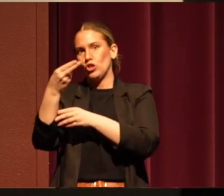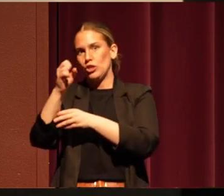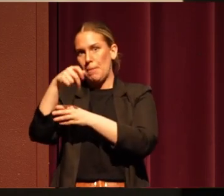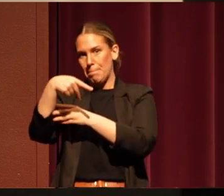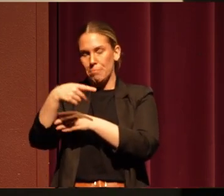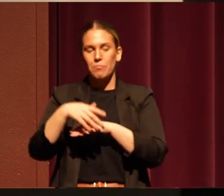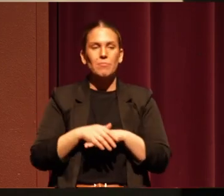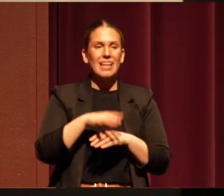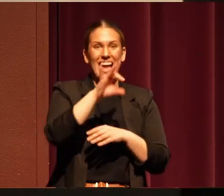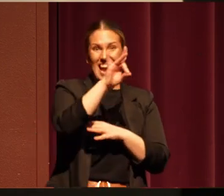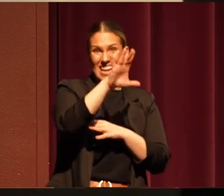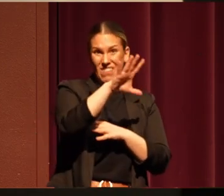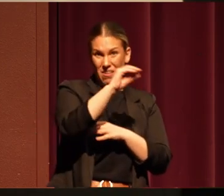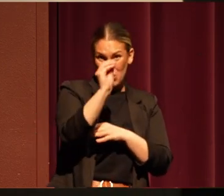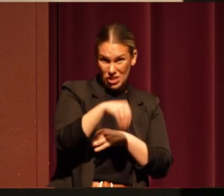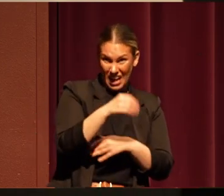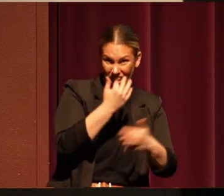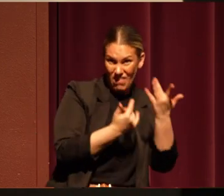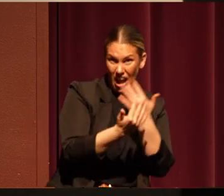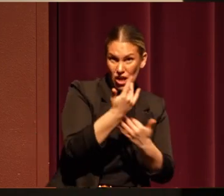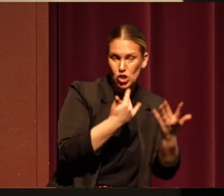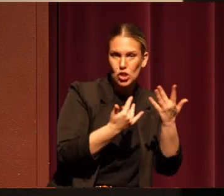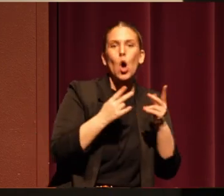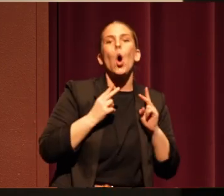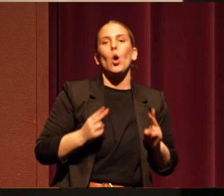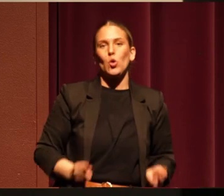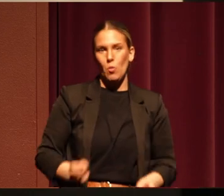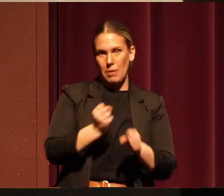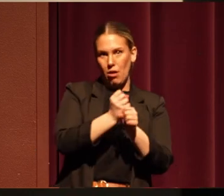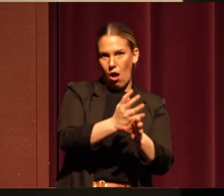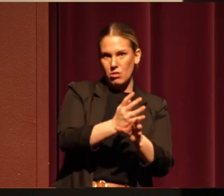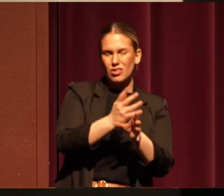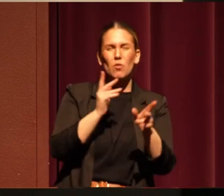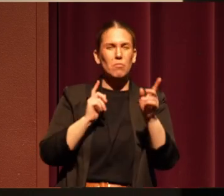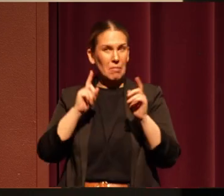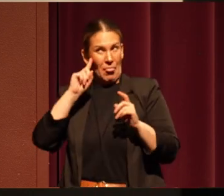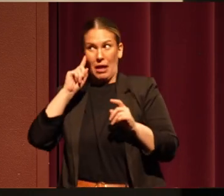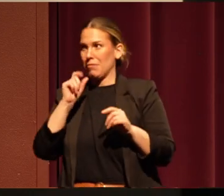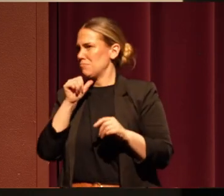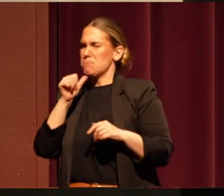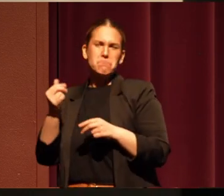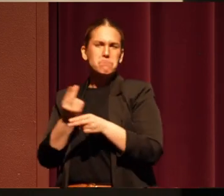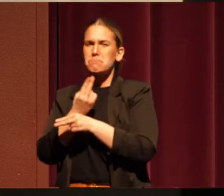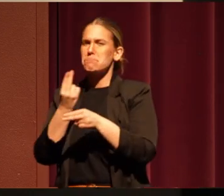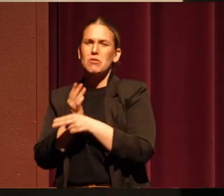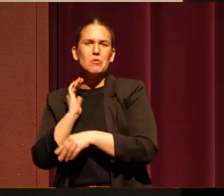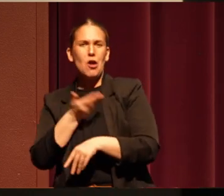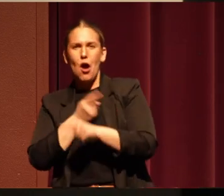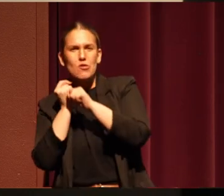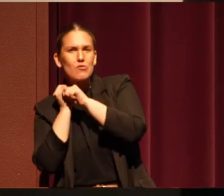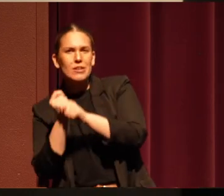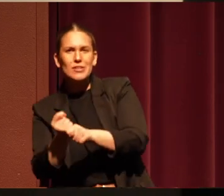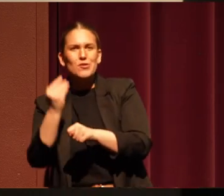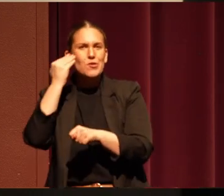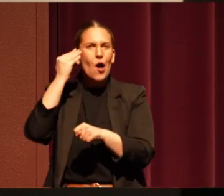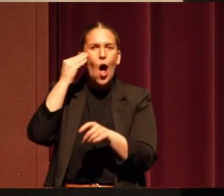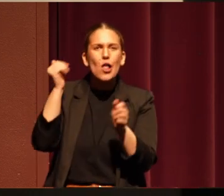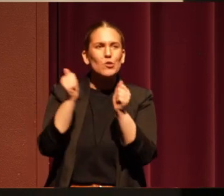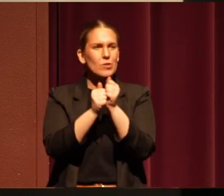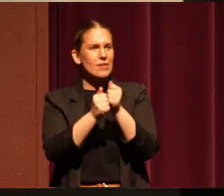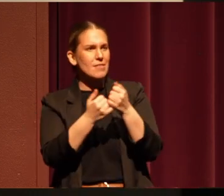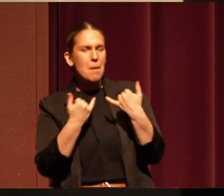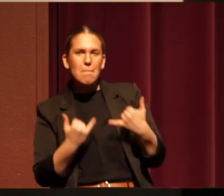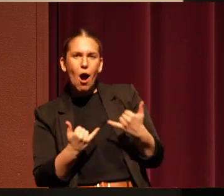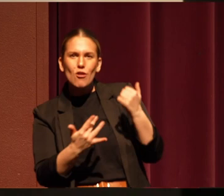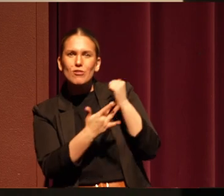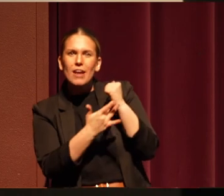Eighty percent of those are human costs. So to think that we should not be using our traditional knowledge with modern technology to